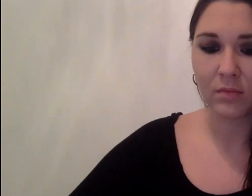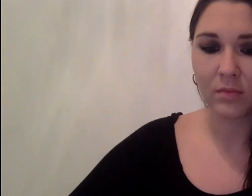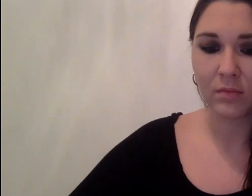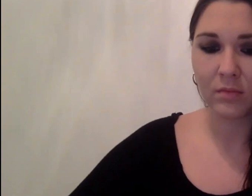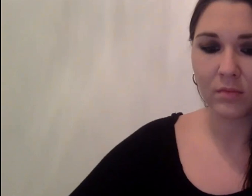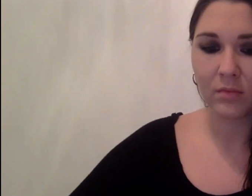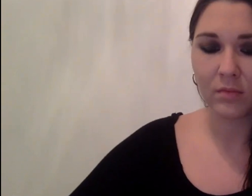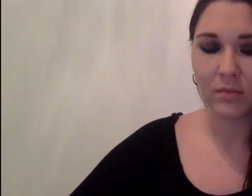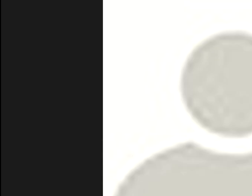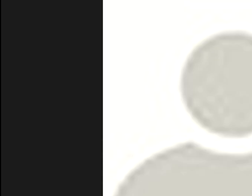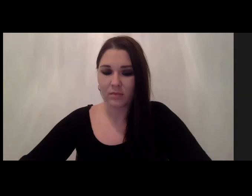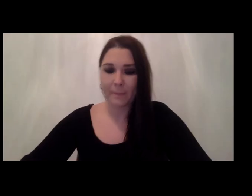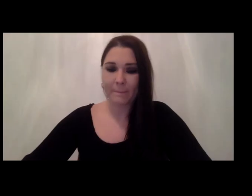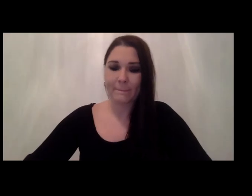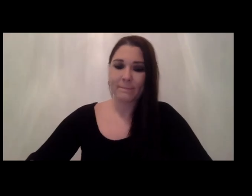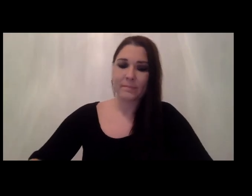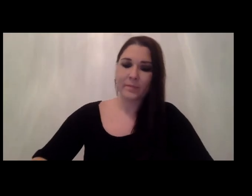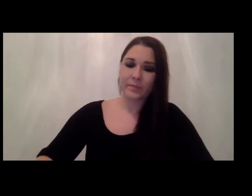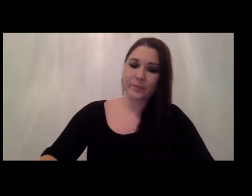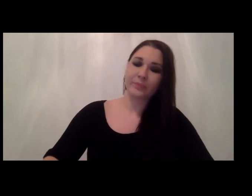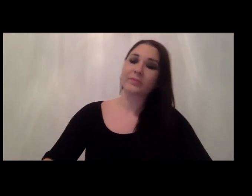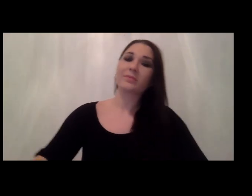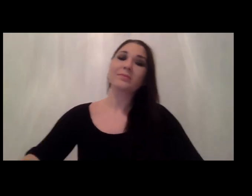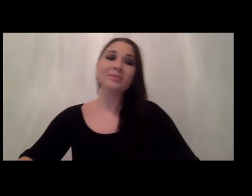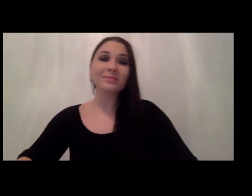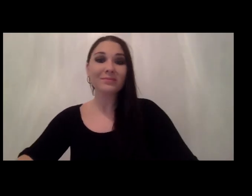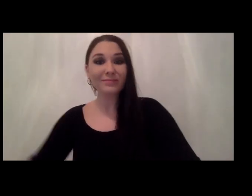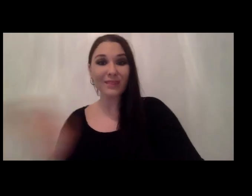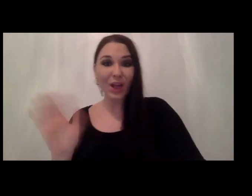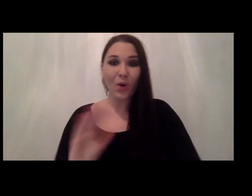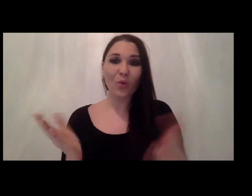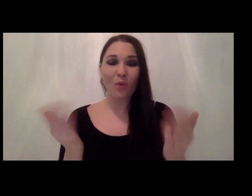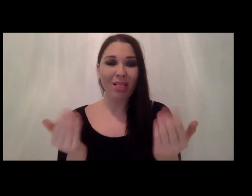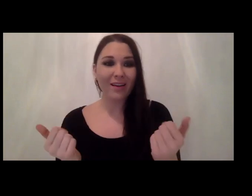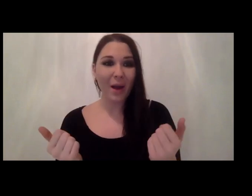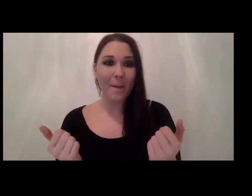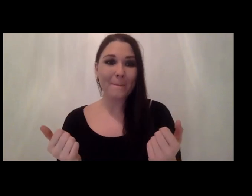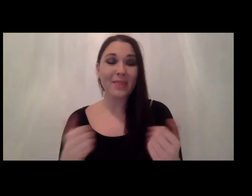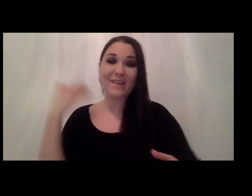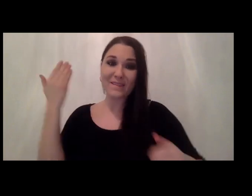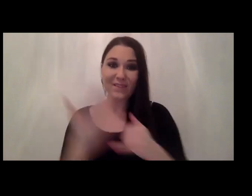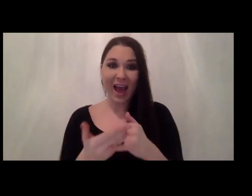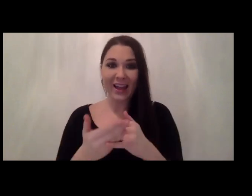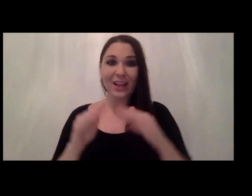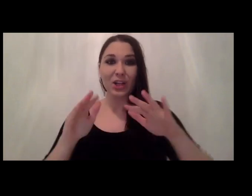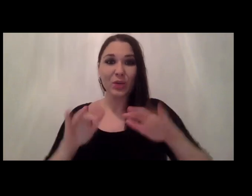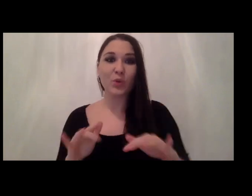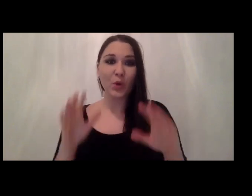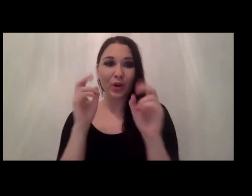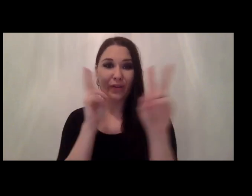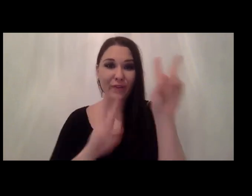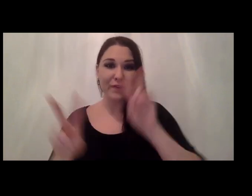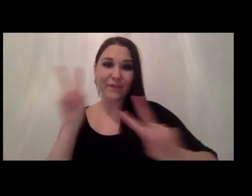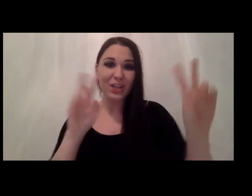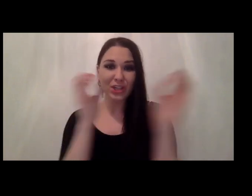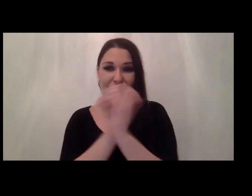Okay, hello everyone and welcome to the final Computer Vision in Production Soda